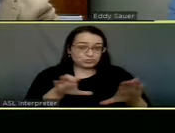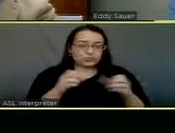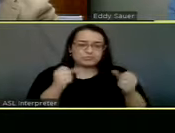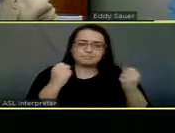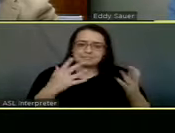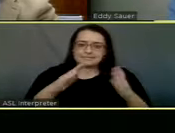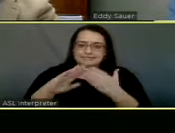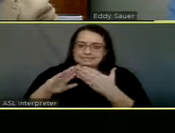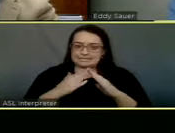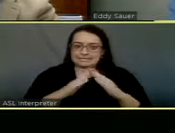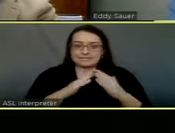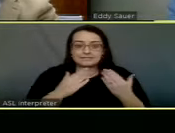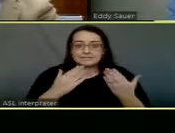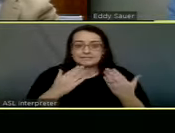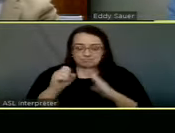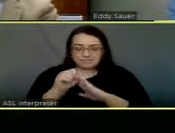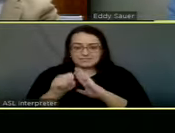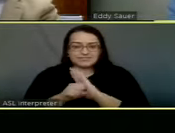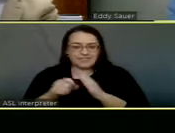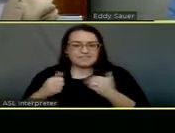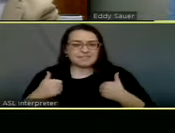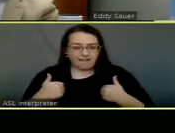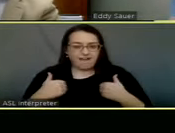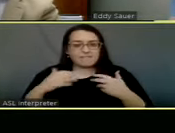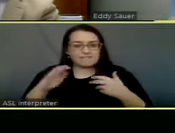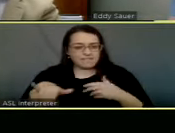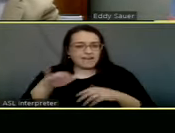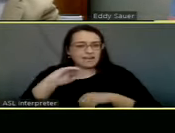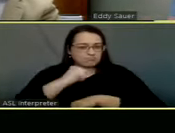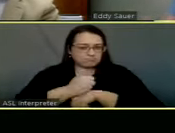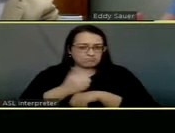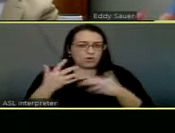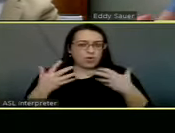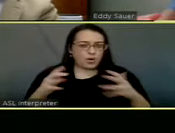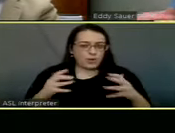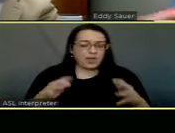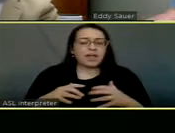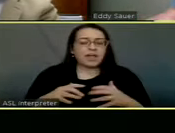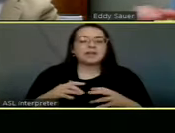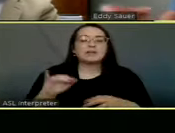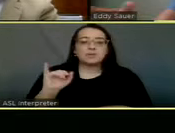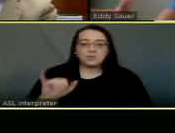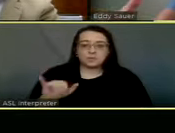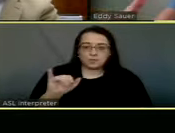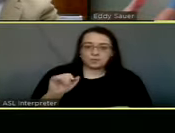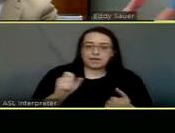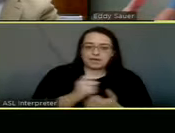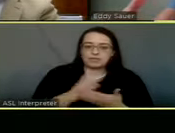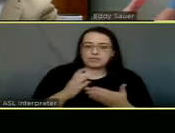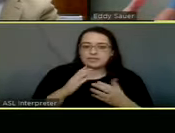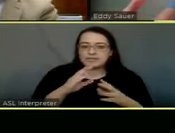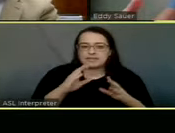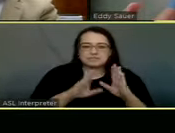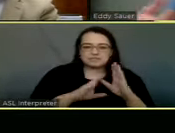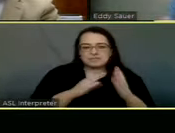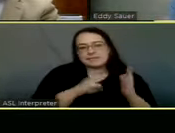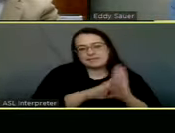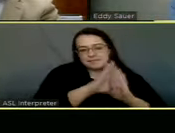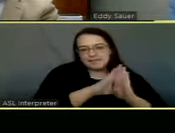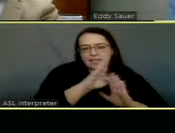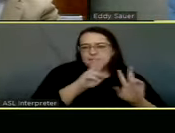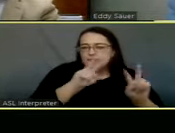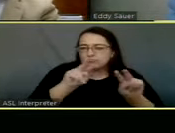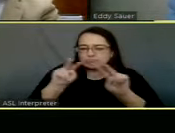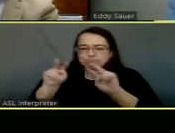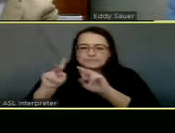of other cities here in the state that already have a breeder's ordinance in place. And I think everything has been developed from looking at a lot of different plans. And